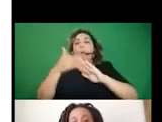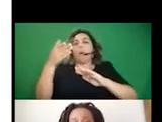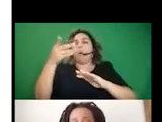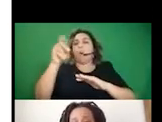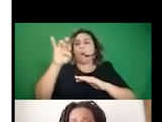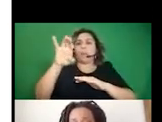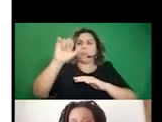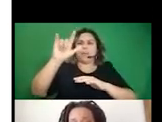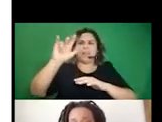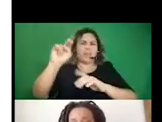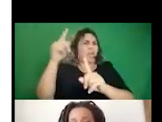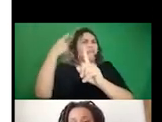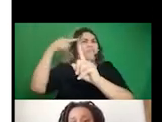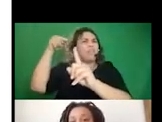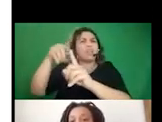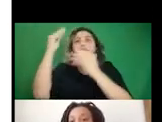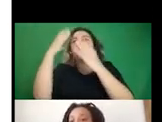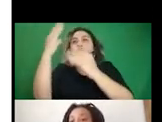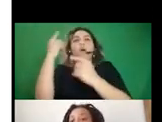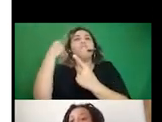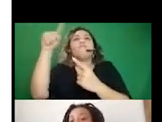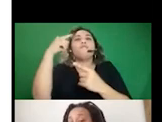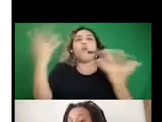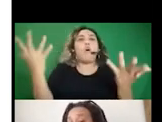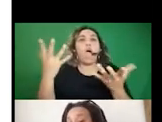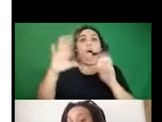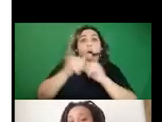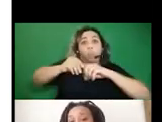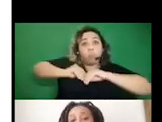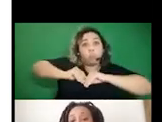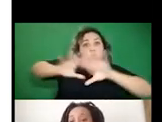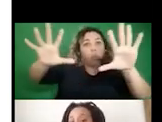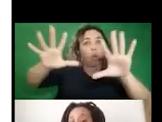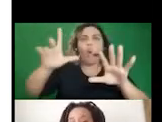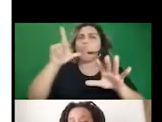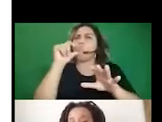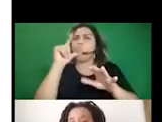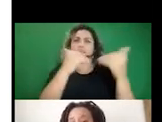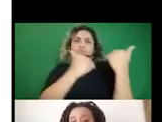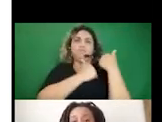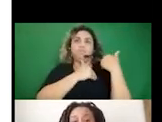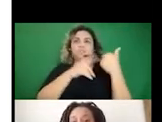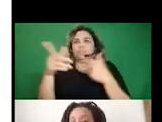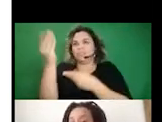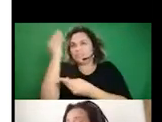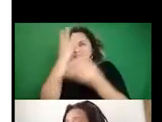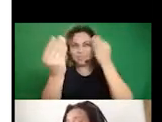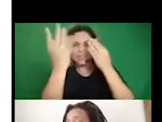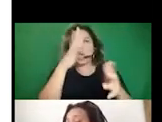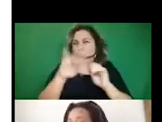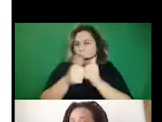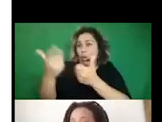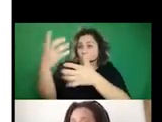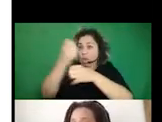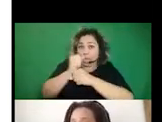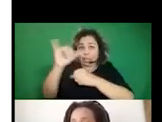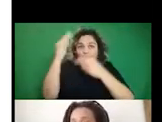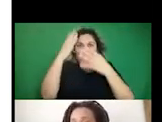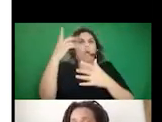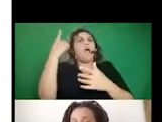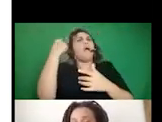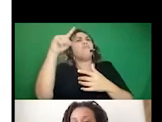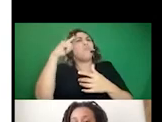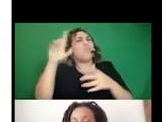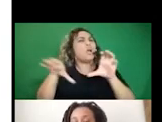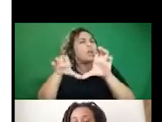the function of this disinformation? How is it spread? Who is interacting with it? What did they do with it and why? Right.